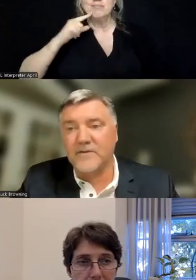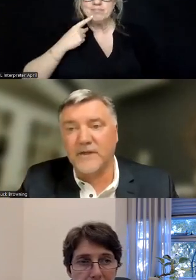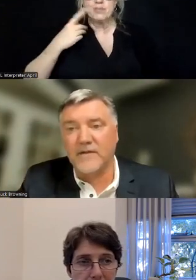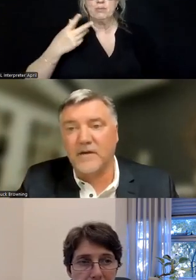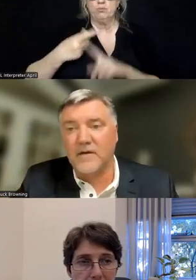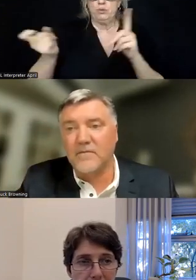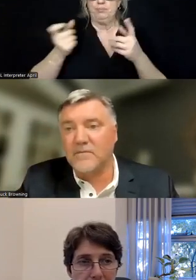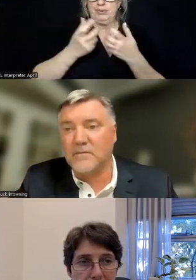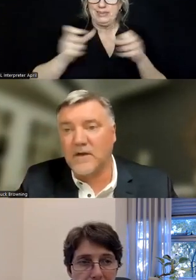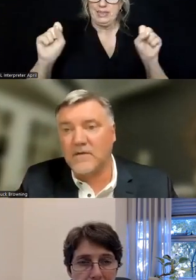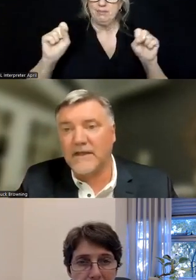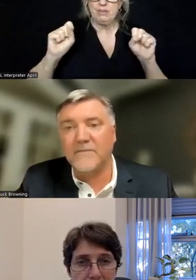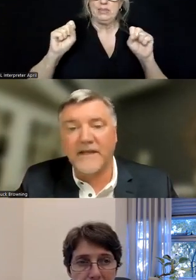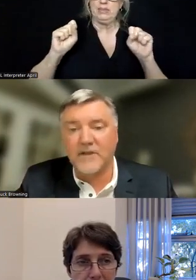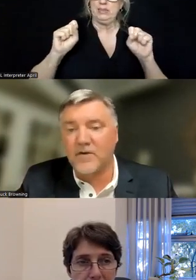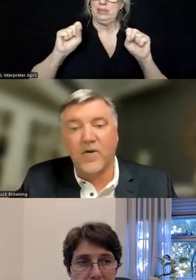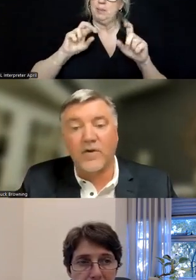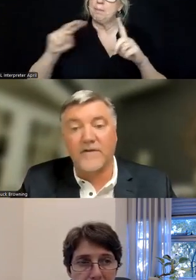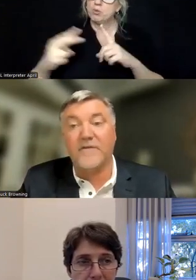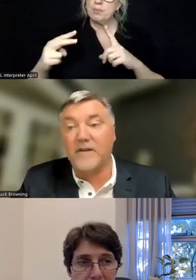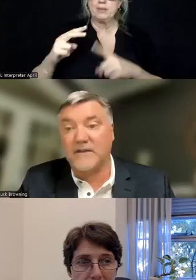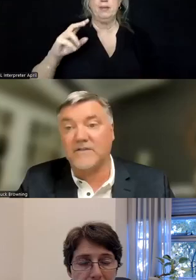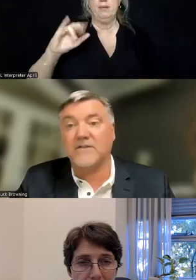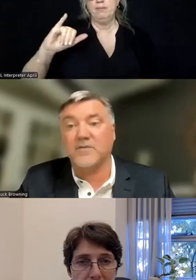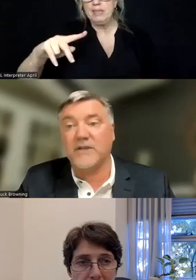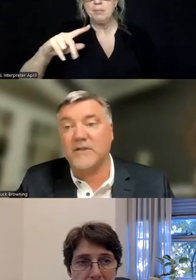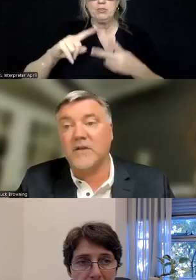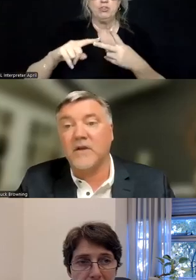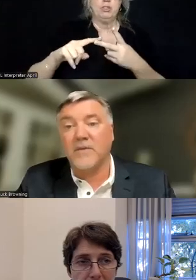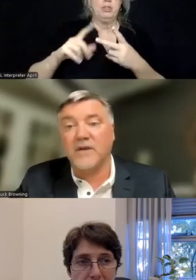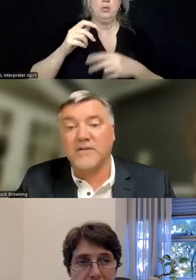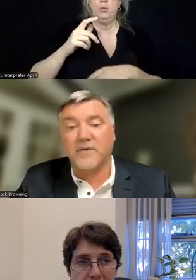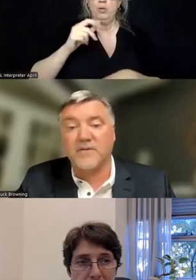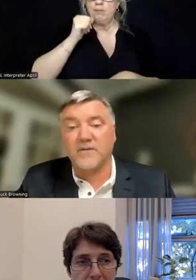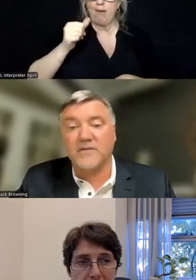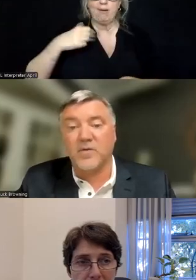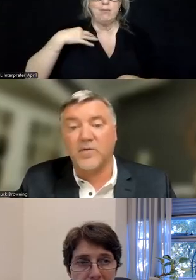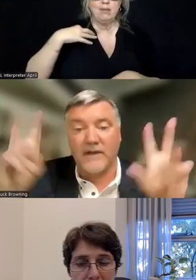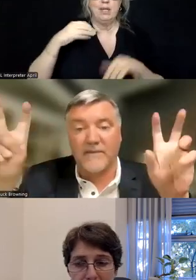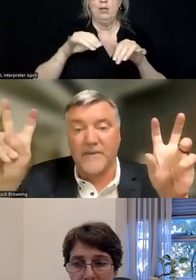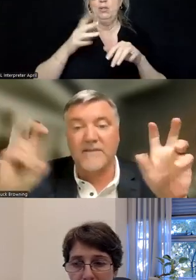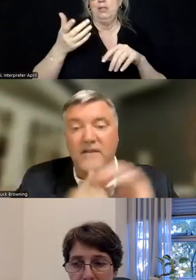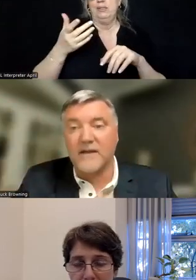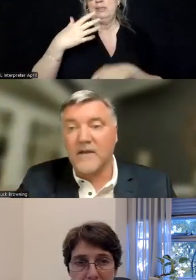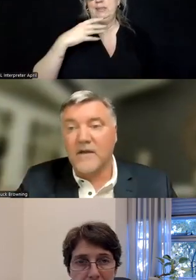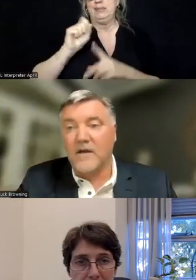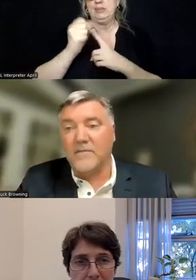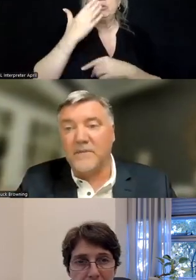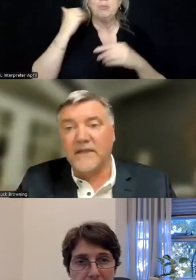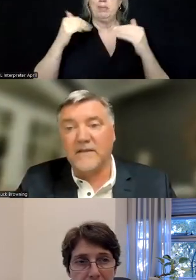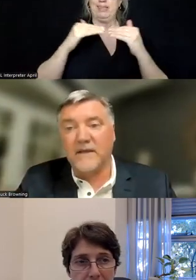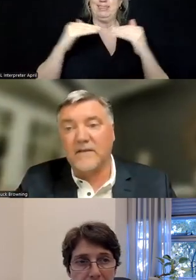perspective to be inpatient or on an involuntary situation because the person is, quote, at baseline,